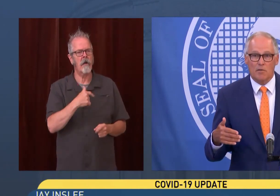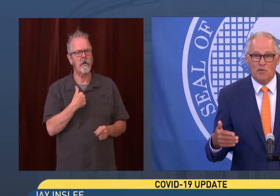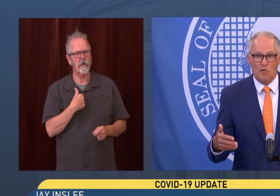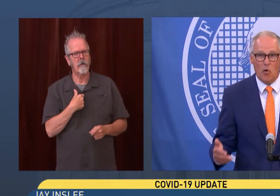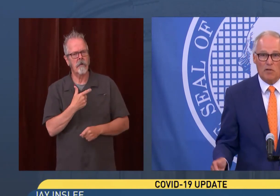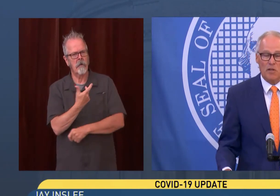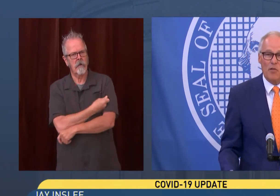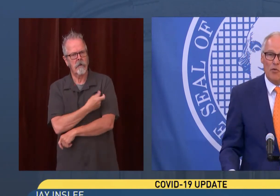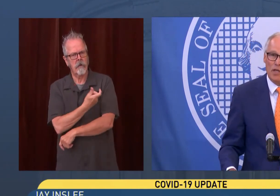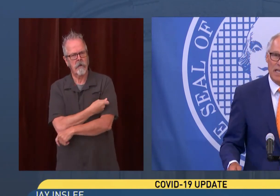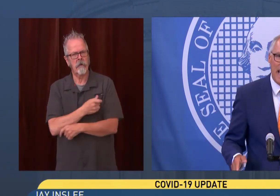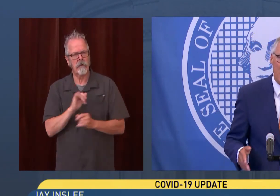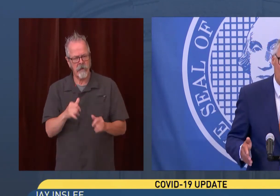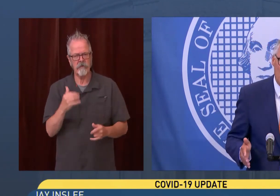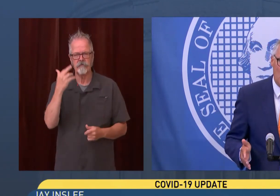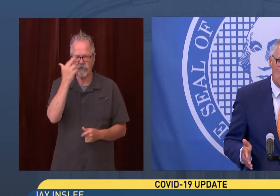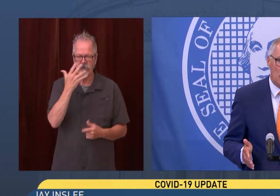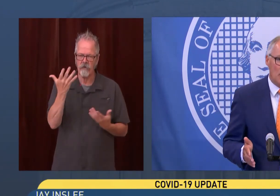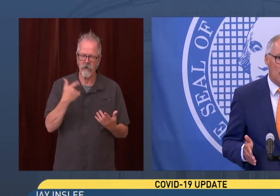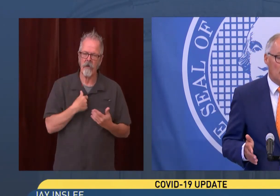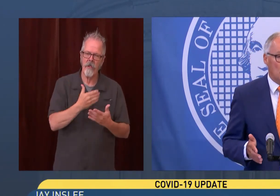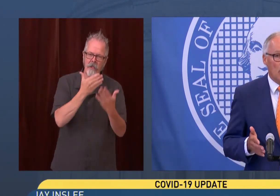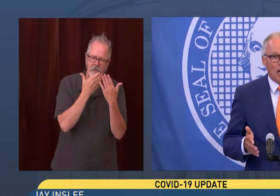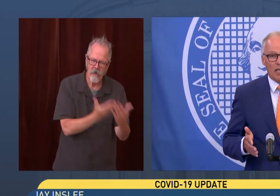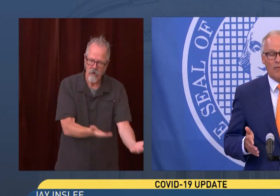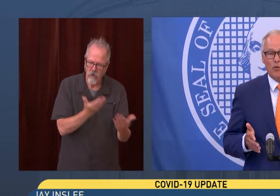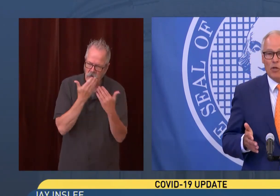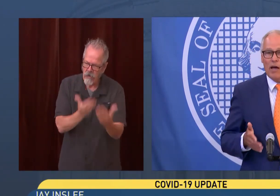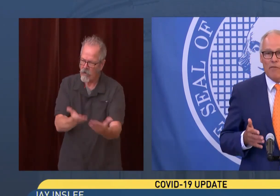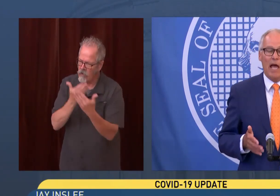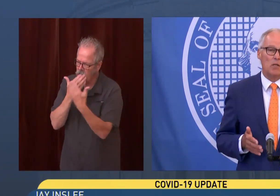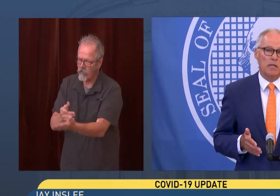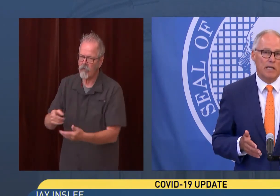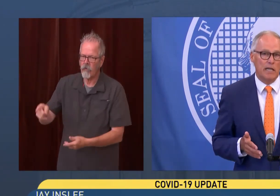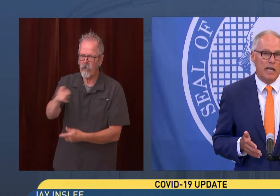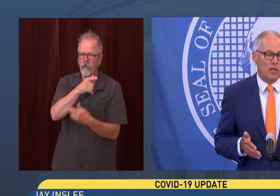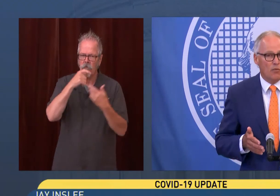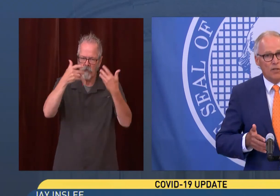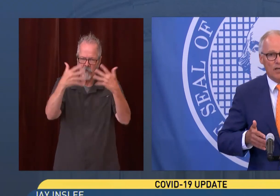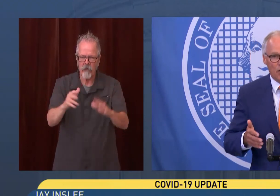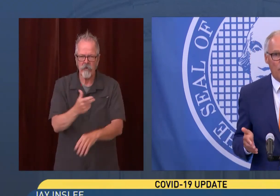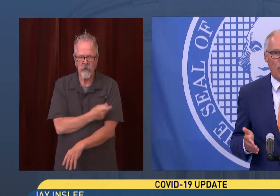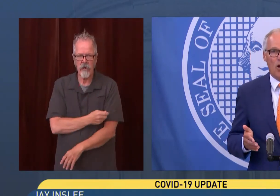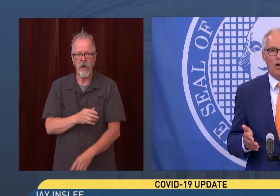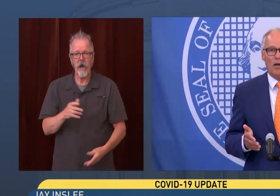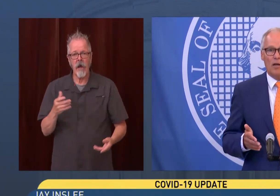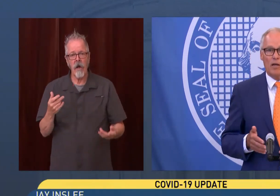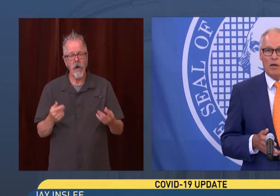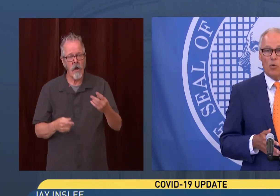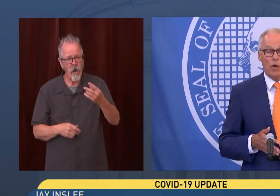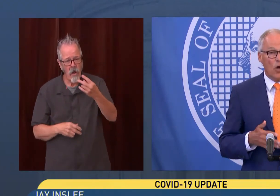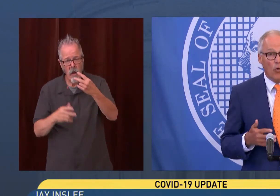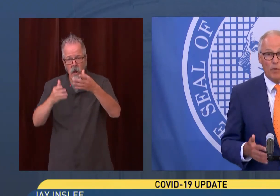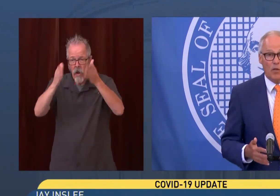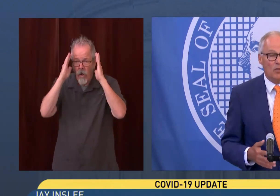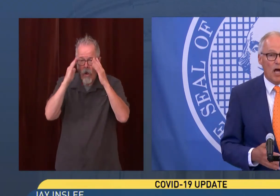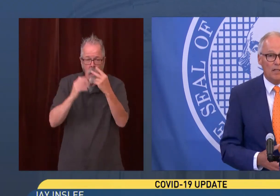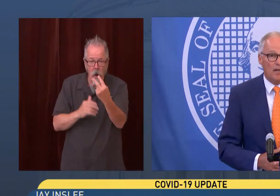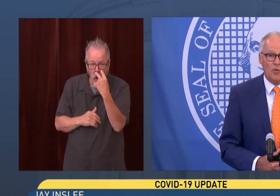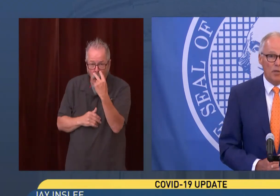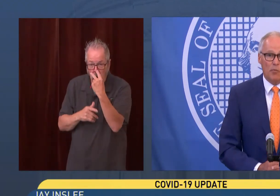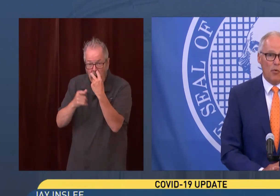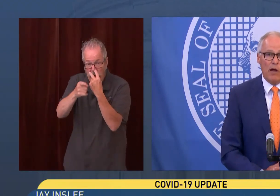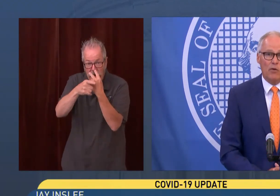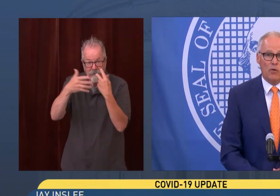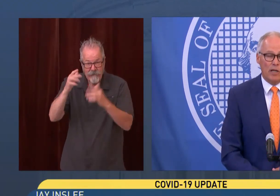because there's always another thing. And that is this, look, if you got vaccinated and you've done your part, we hope that you'll